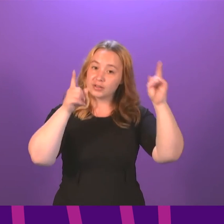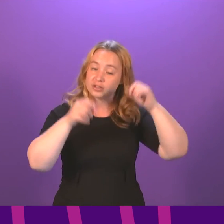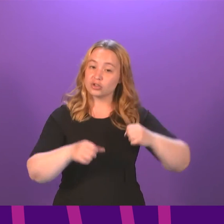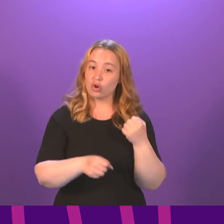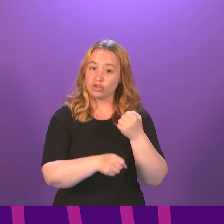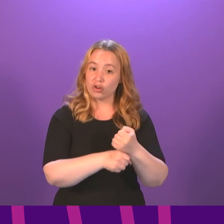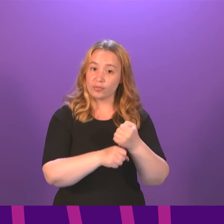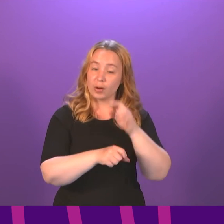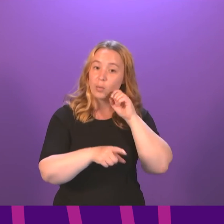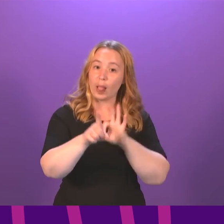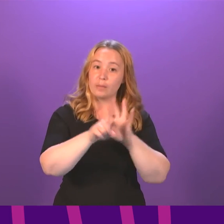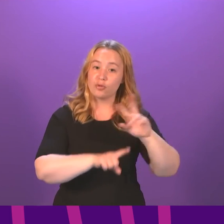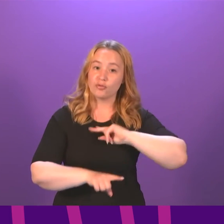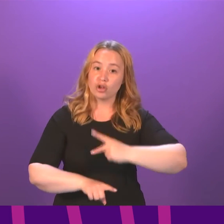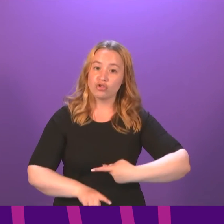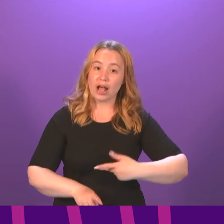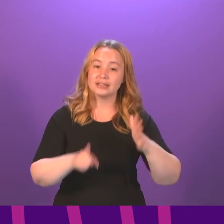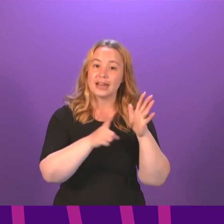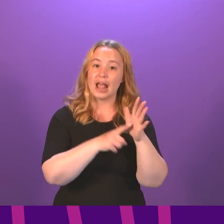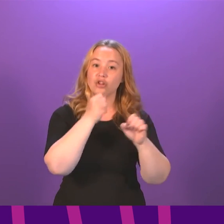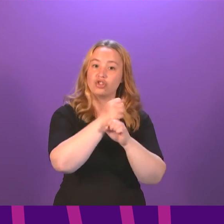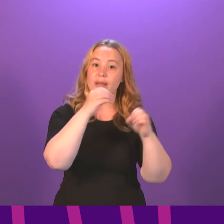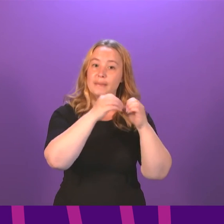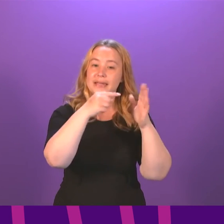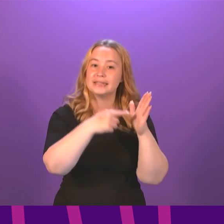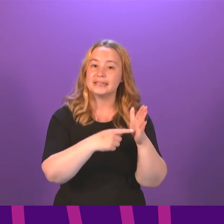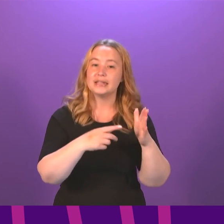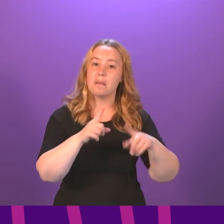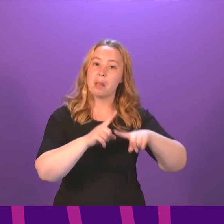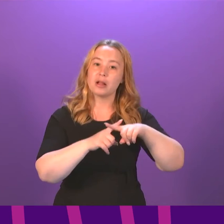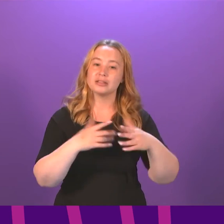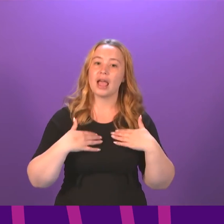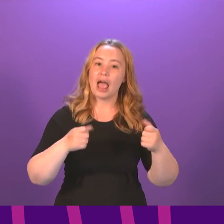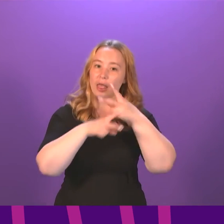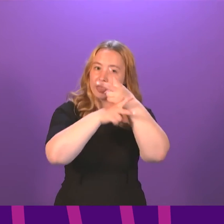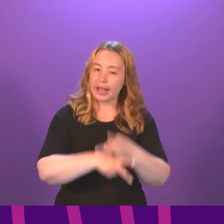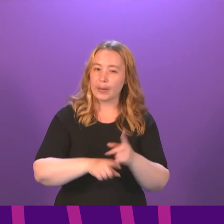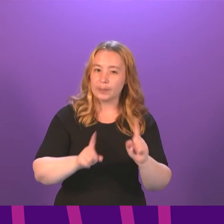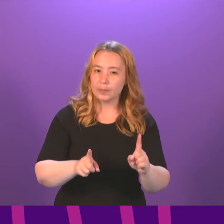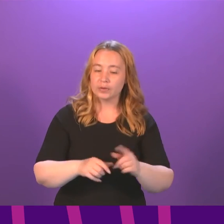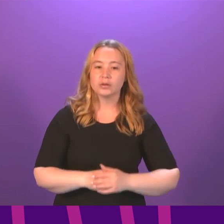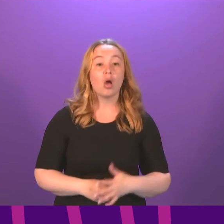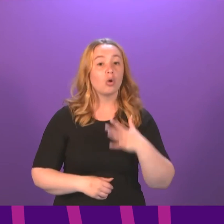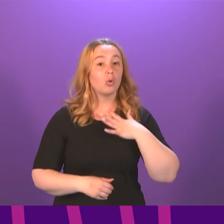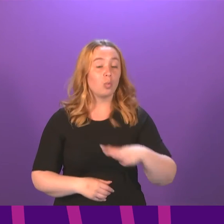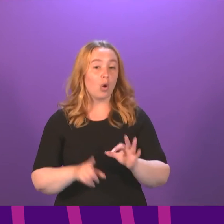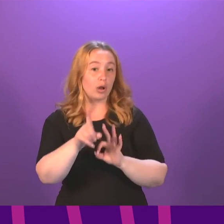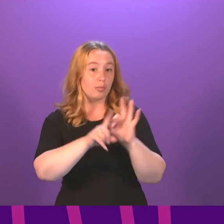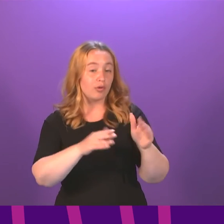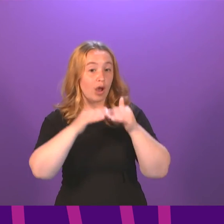is doing to improve trans and LGBTQ plus healthcare. First Minister. We are committed to advancing equality for